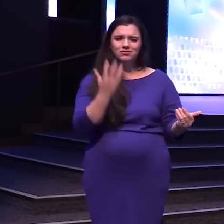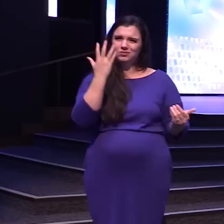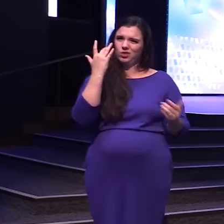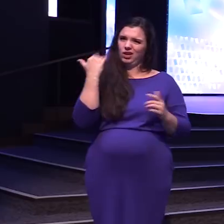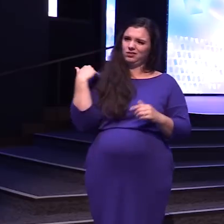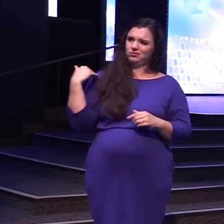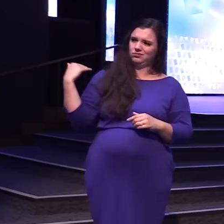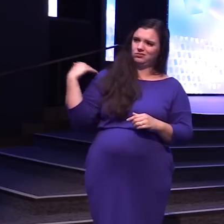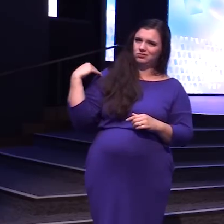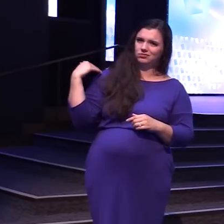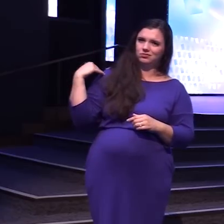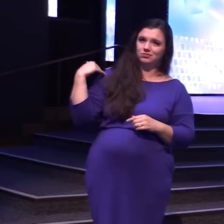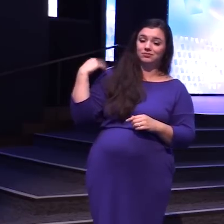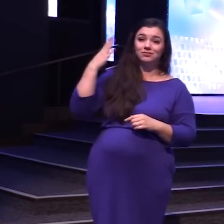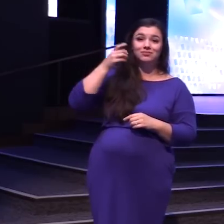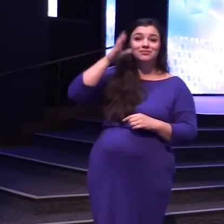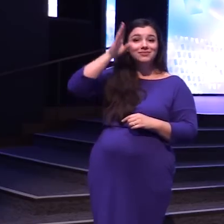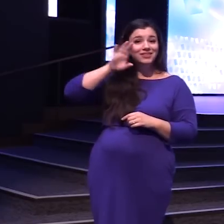Because God knows